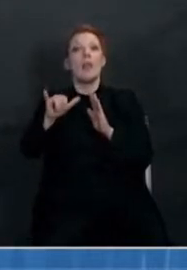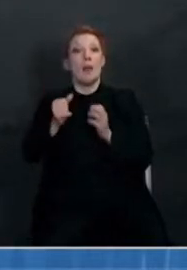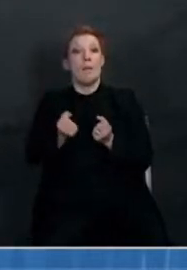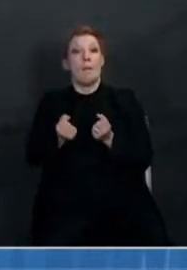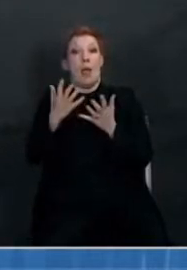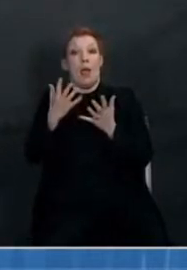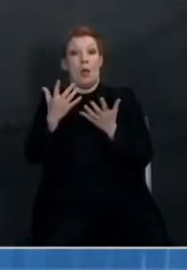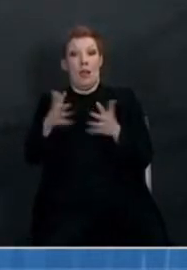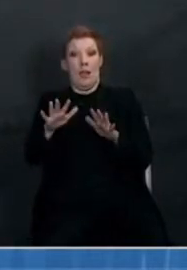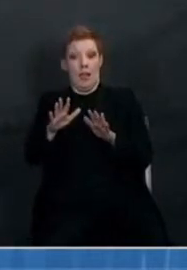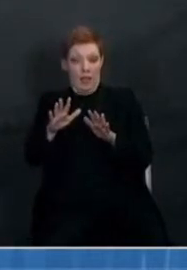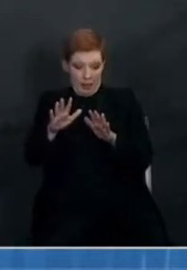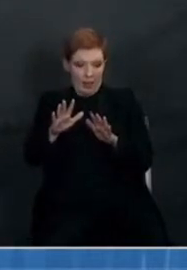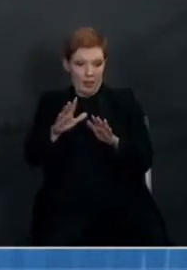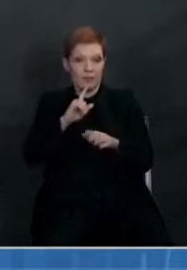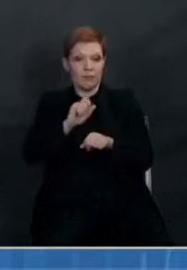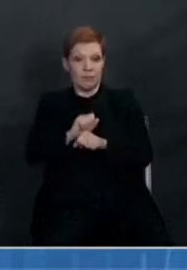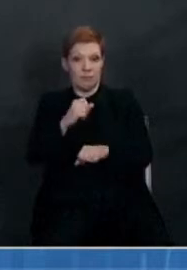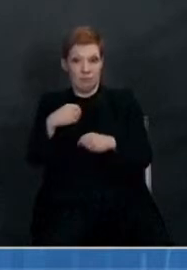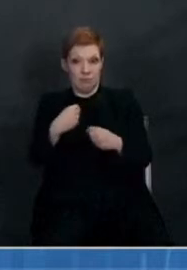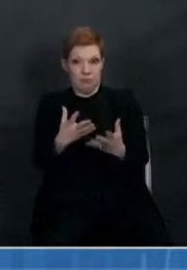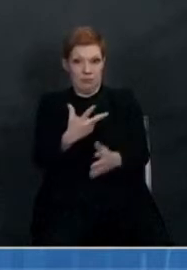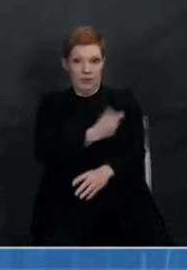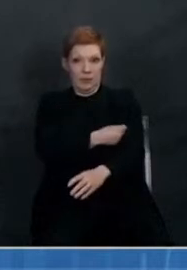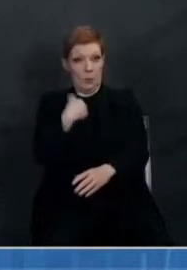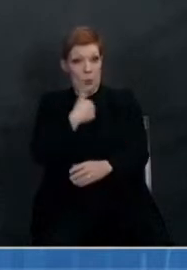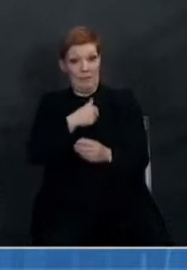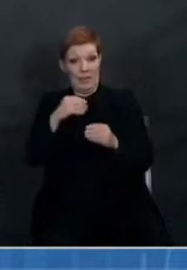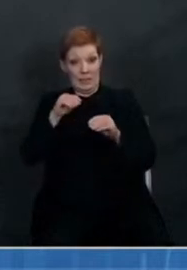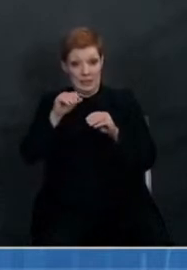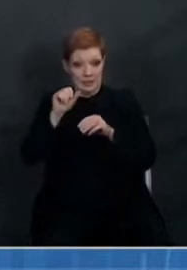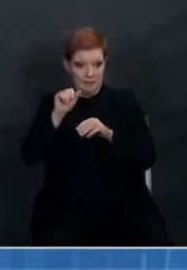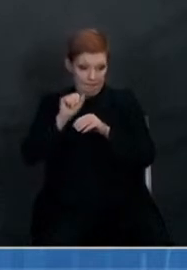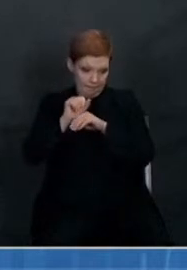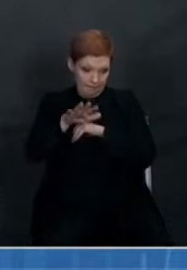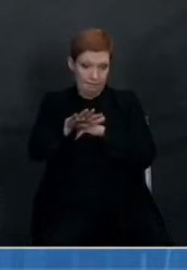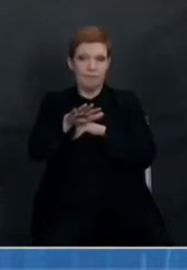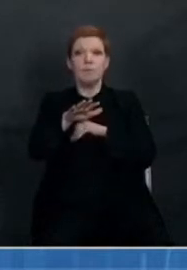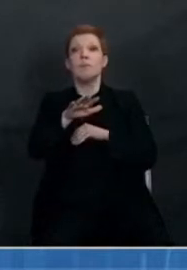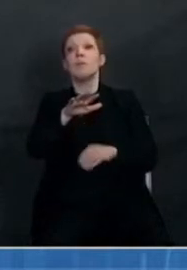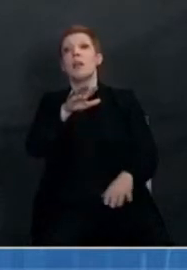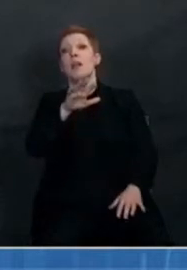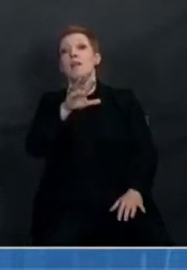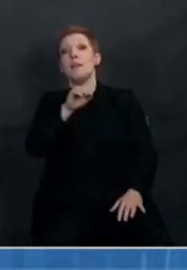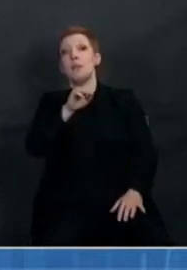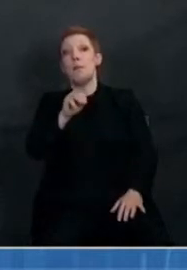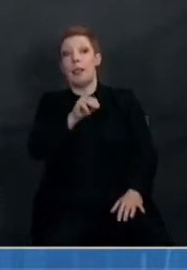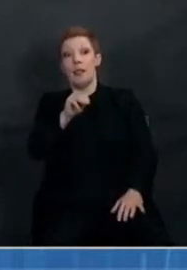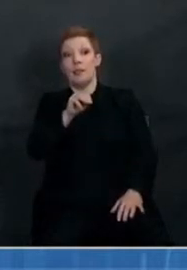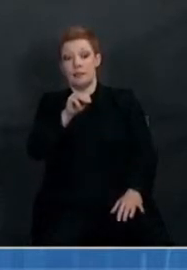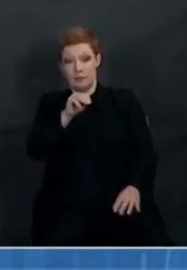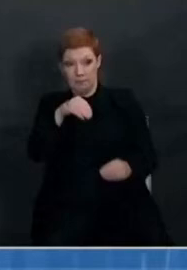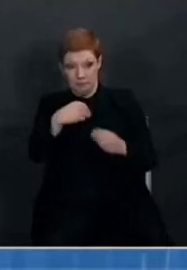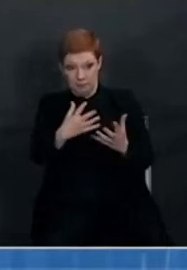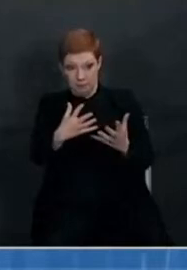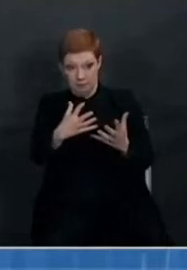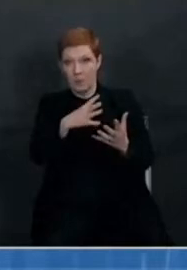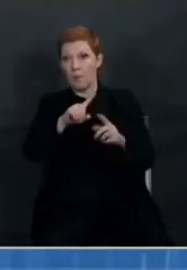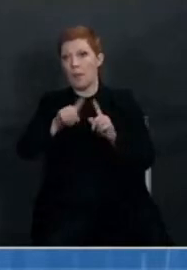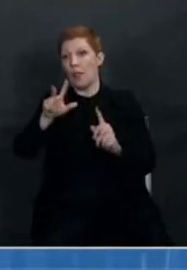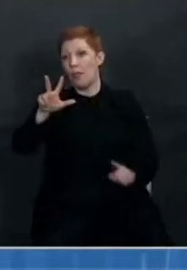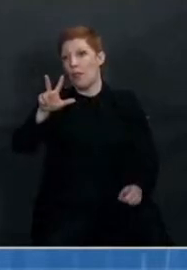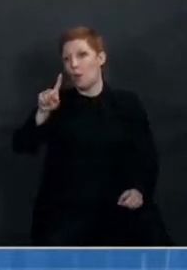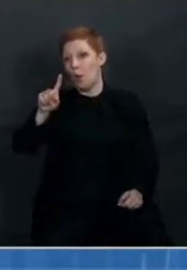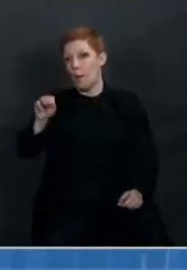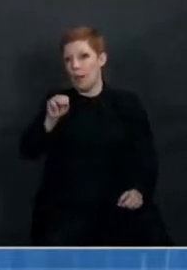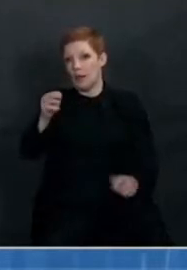We've now delivered 50 million vaccines and 31 million have been administered. Okay, so one question